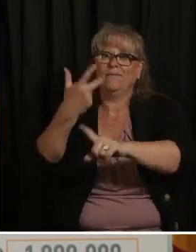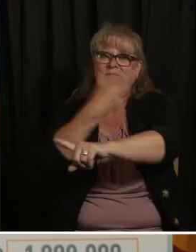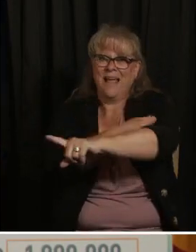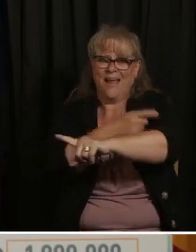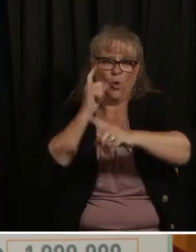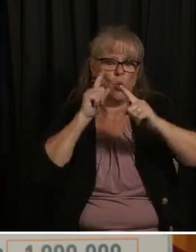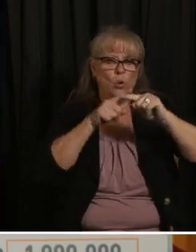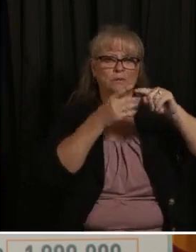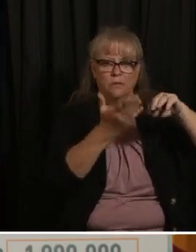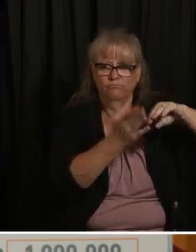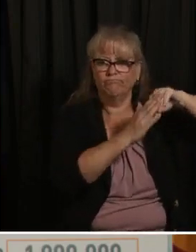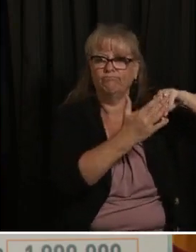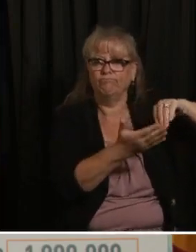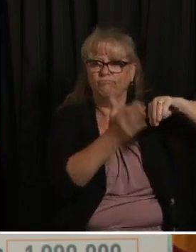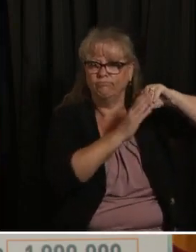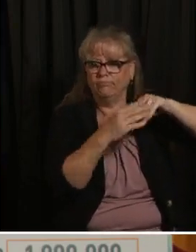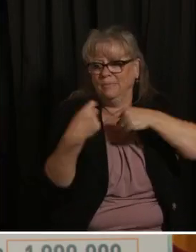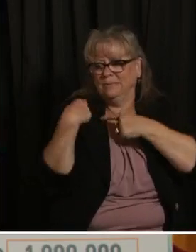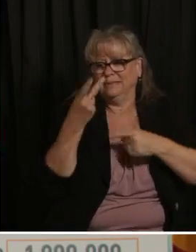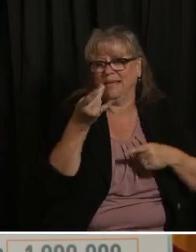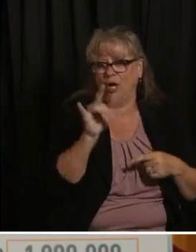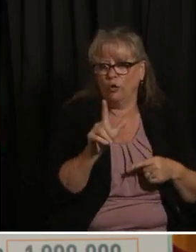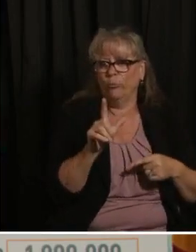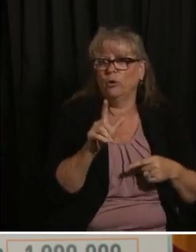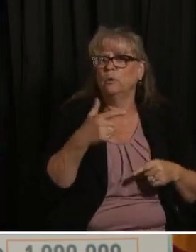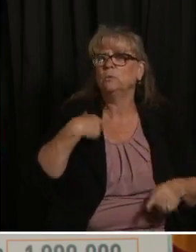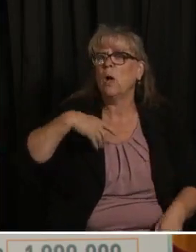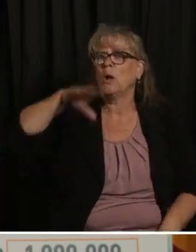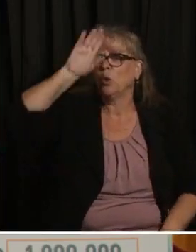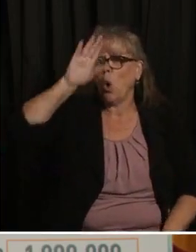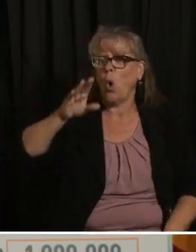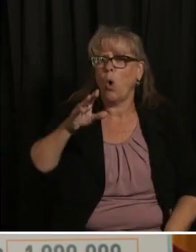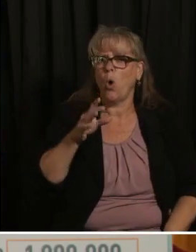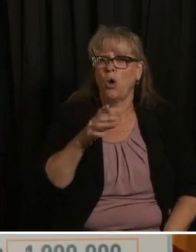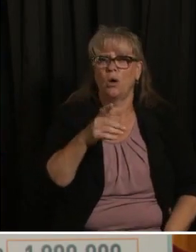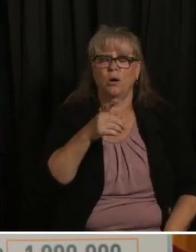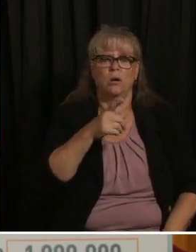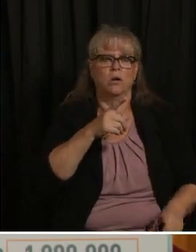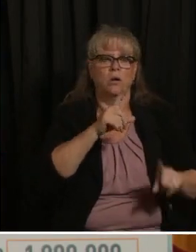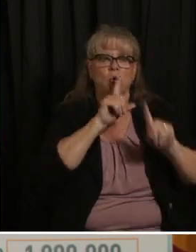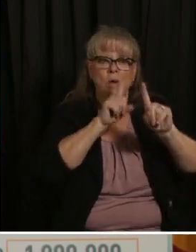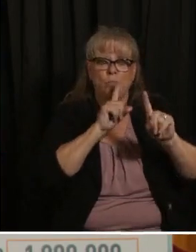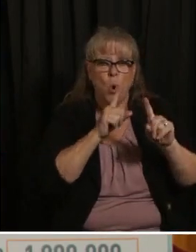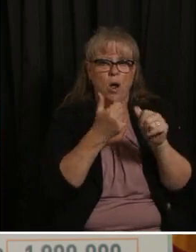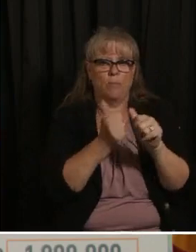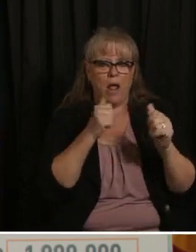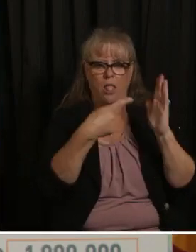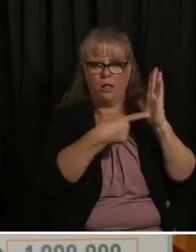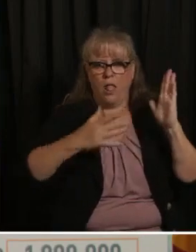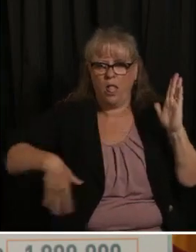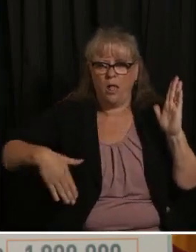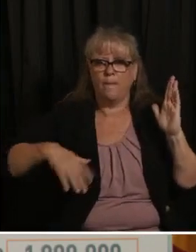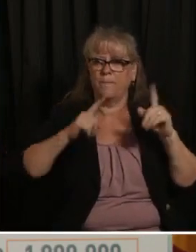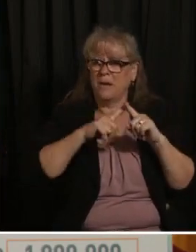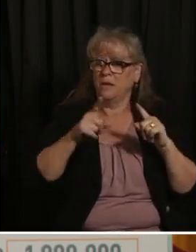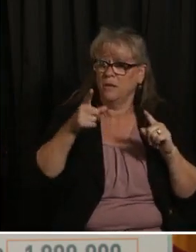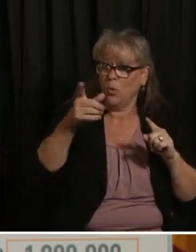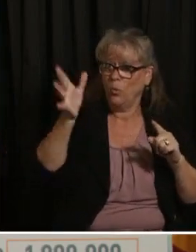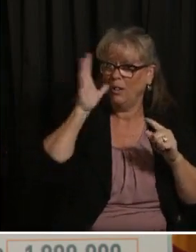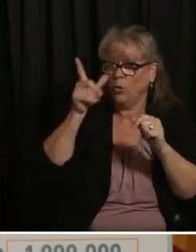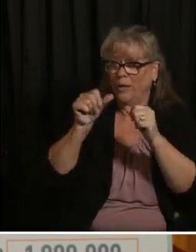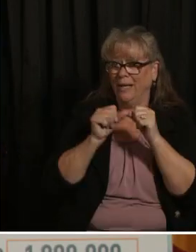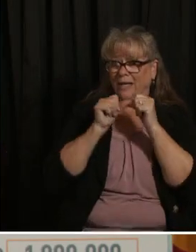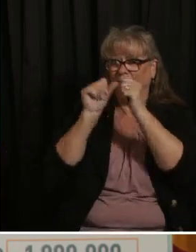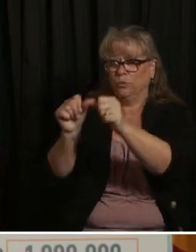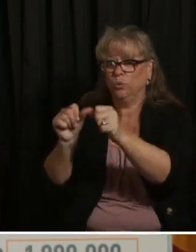since april i know there's a reporting lag but is there any indication yet of whether we're seeing that continue well i i